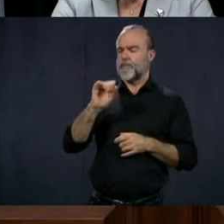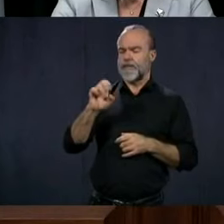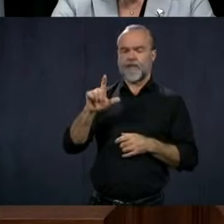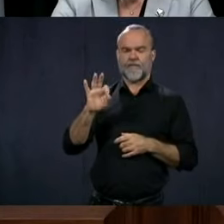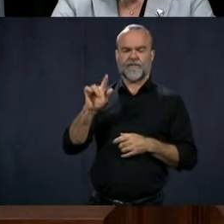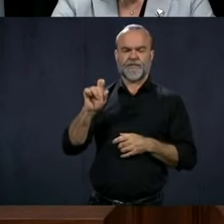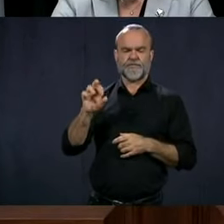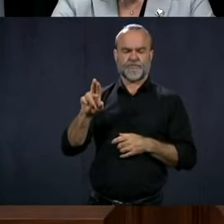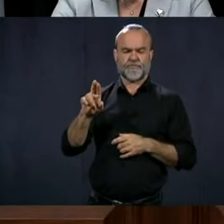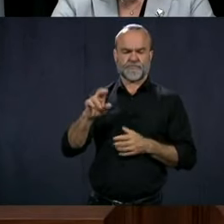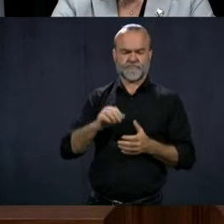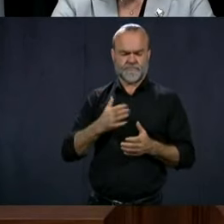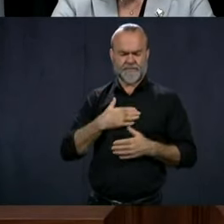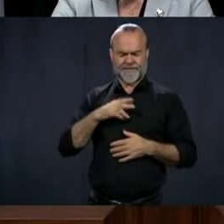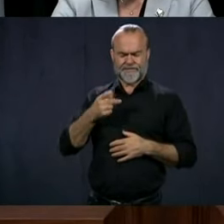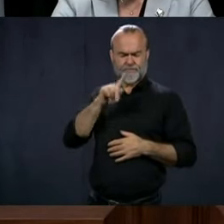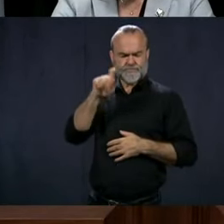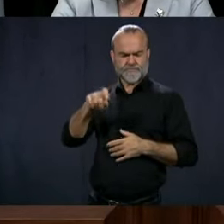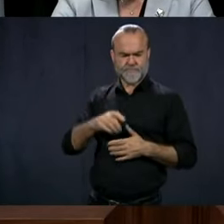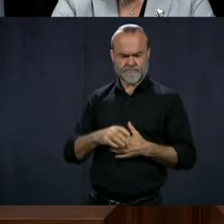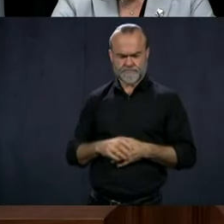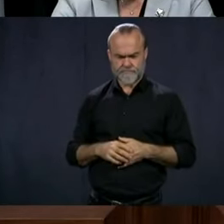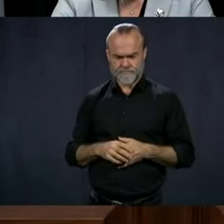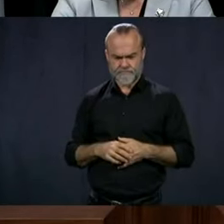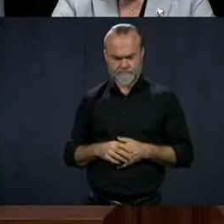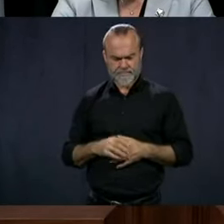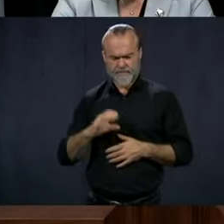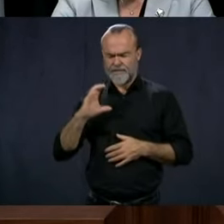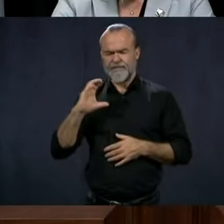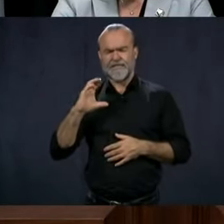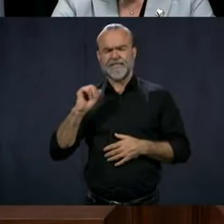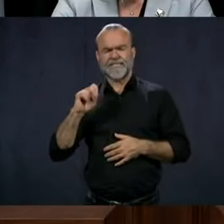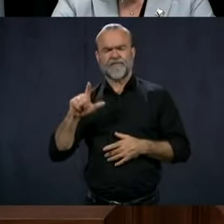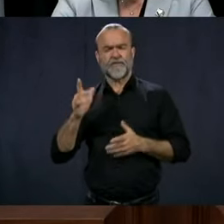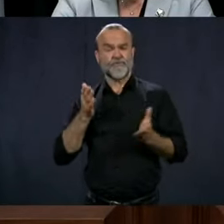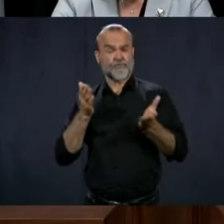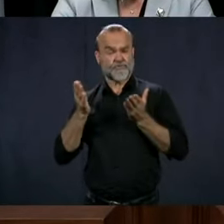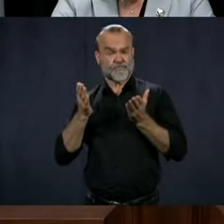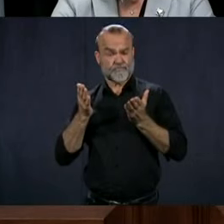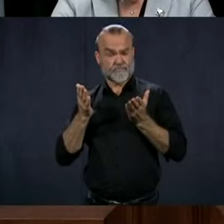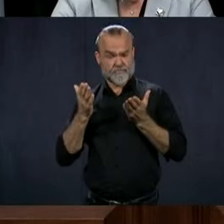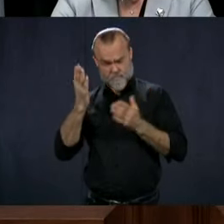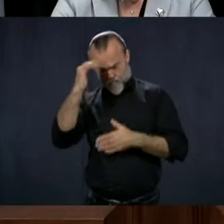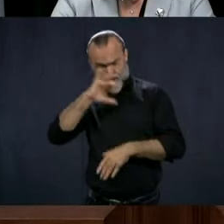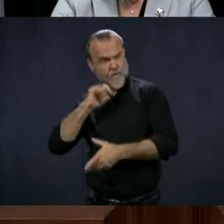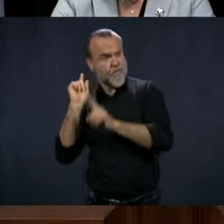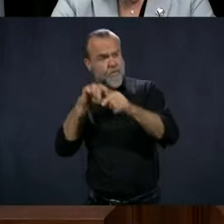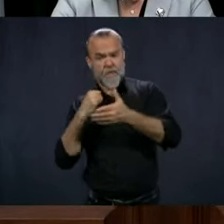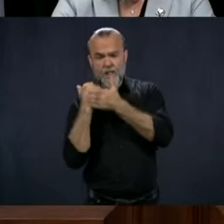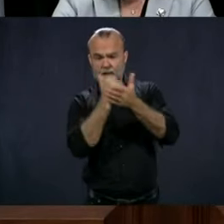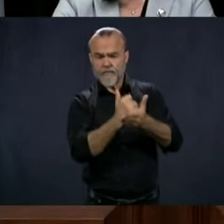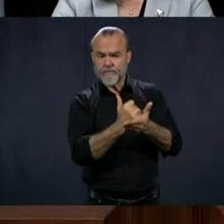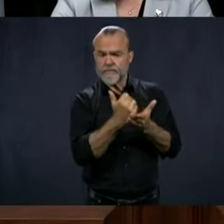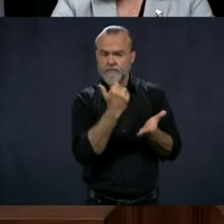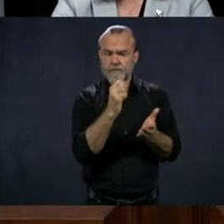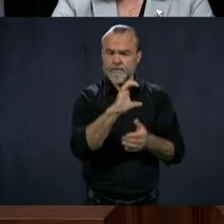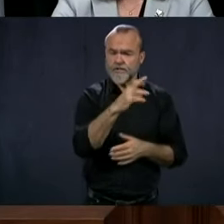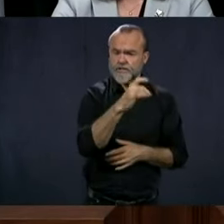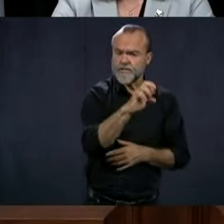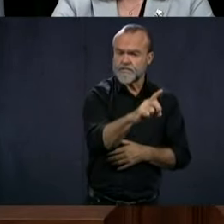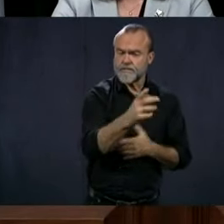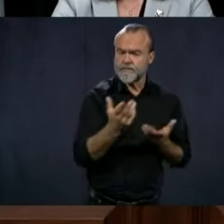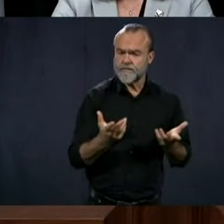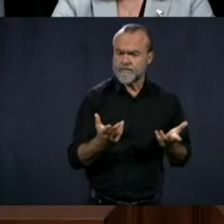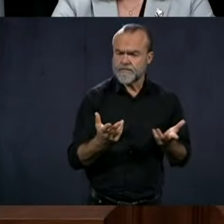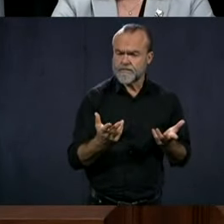Why don't you send civil servants now to help in the CHSLDs? And what is your